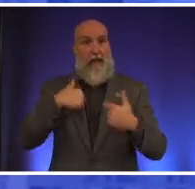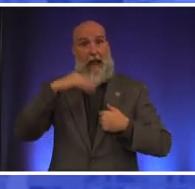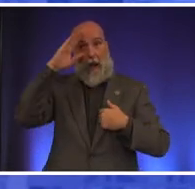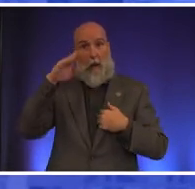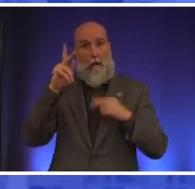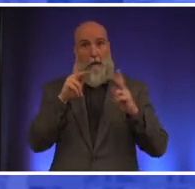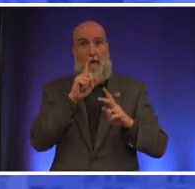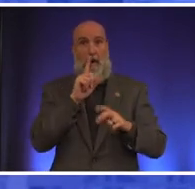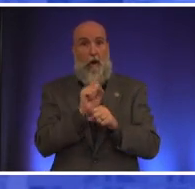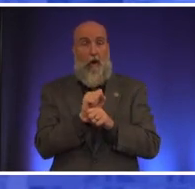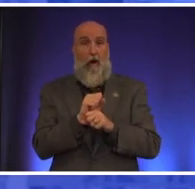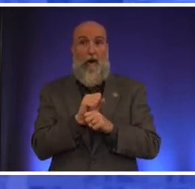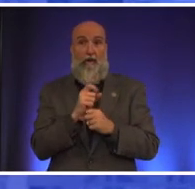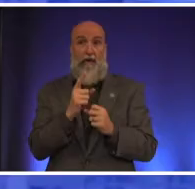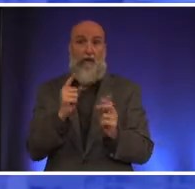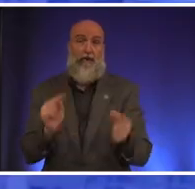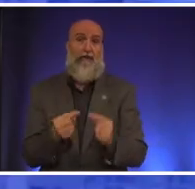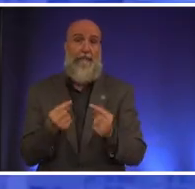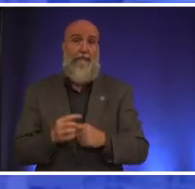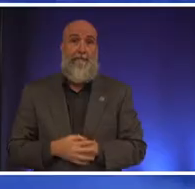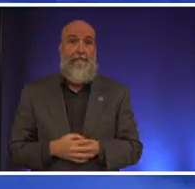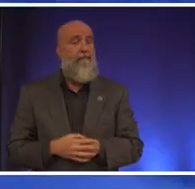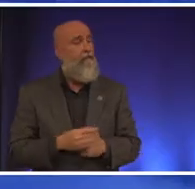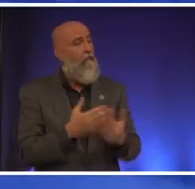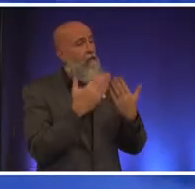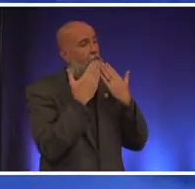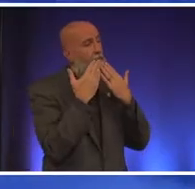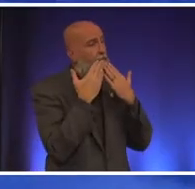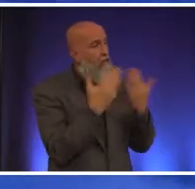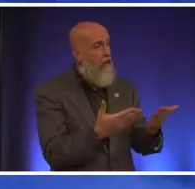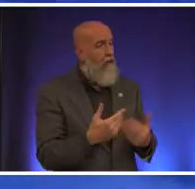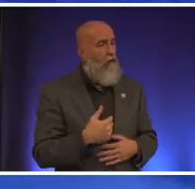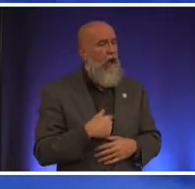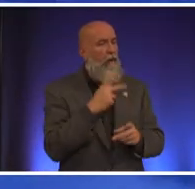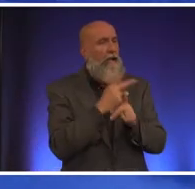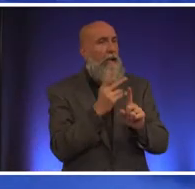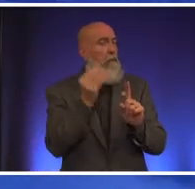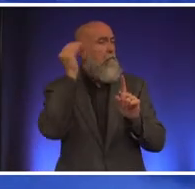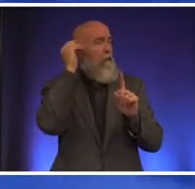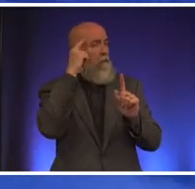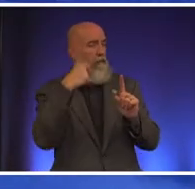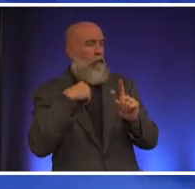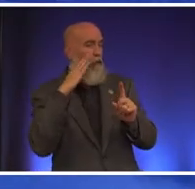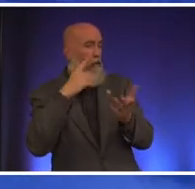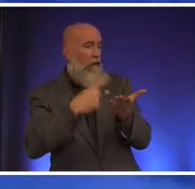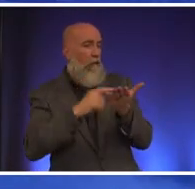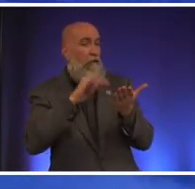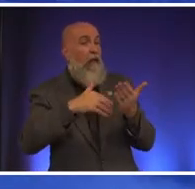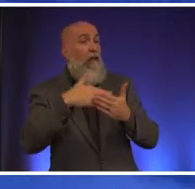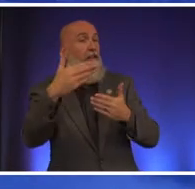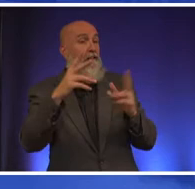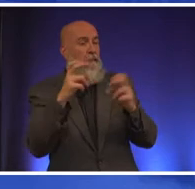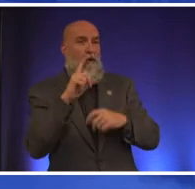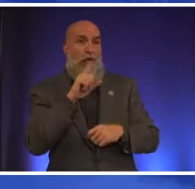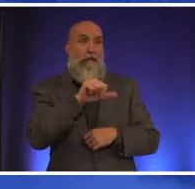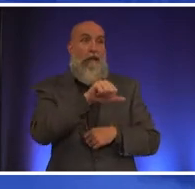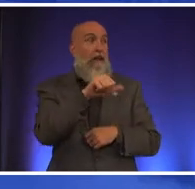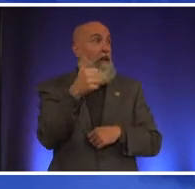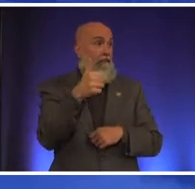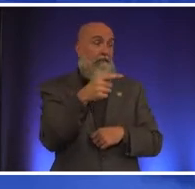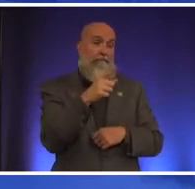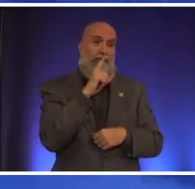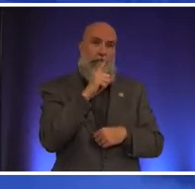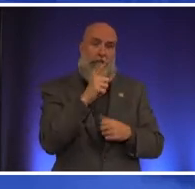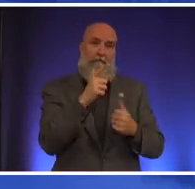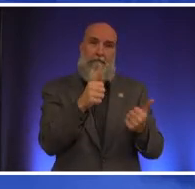thank you so both of you keep that thought in mind because we'll revisit some of this question our next topic came up multiple times from our community